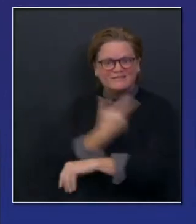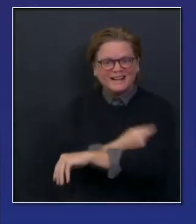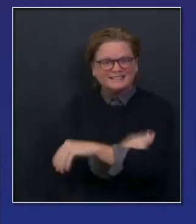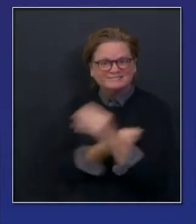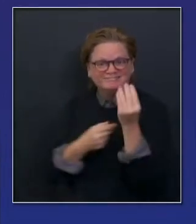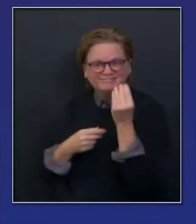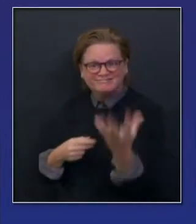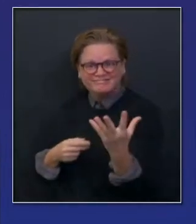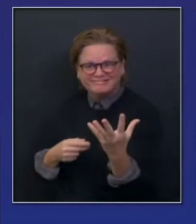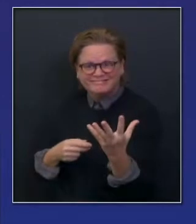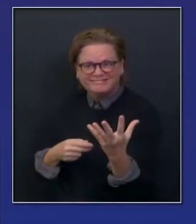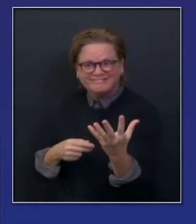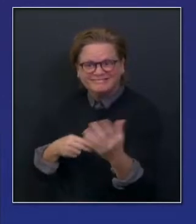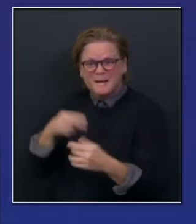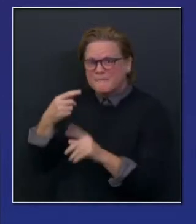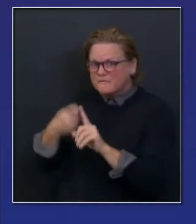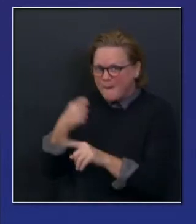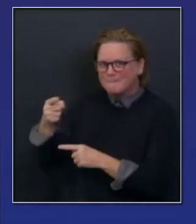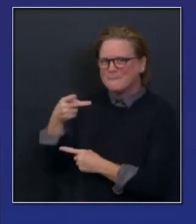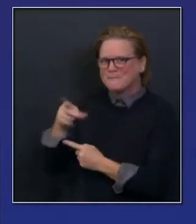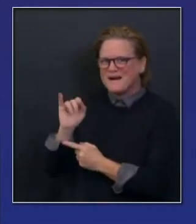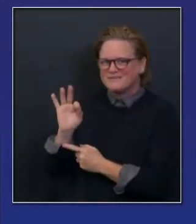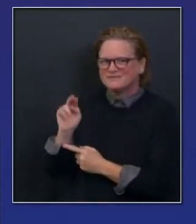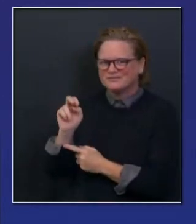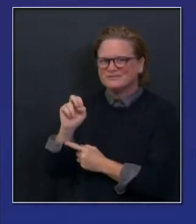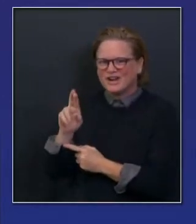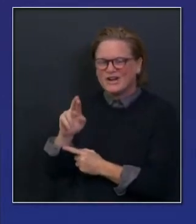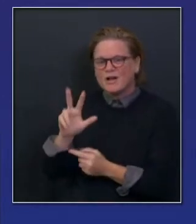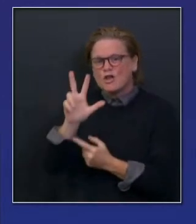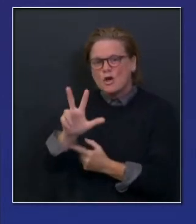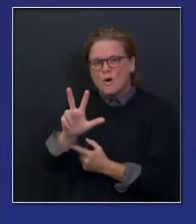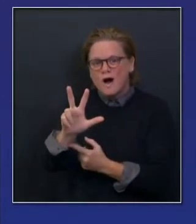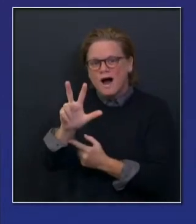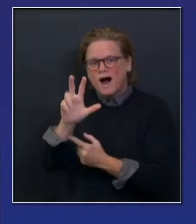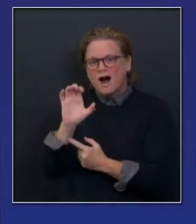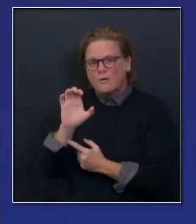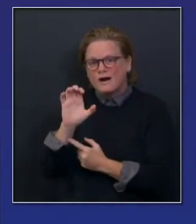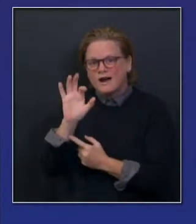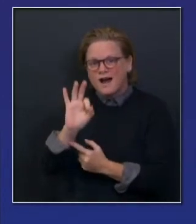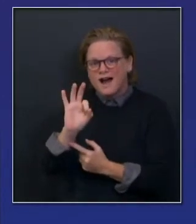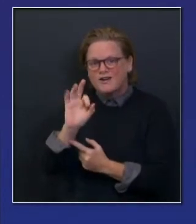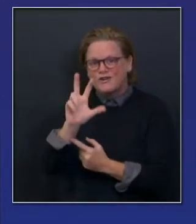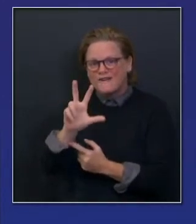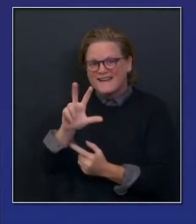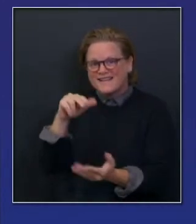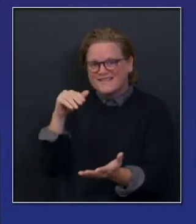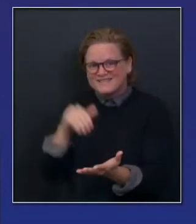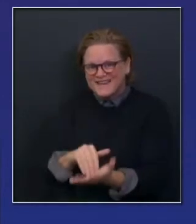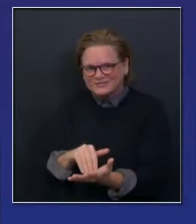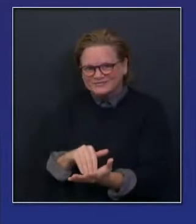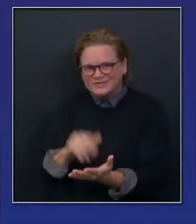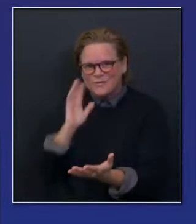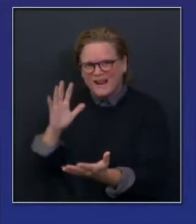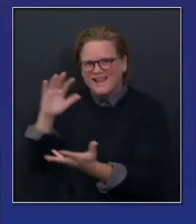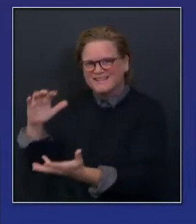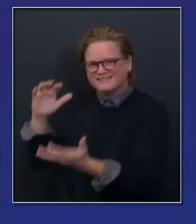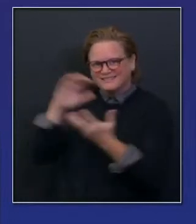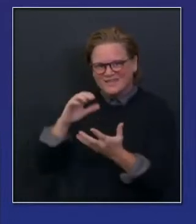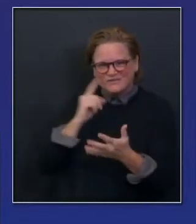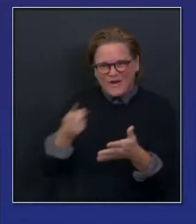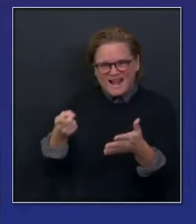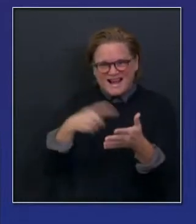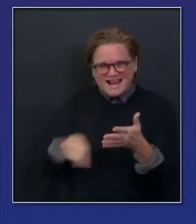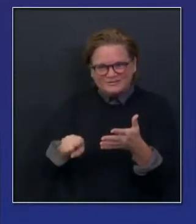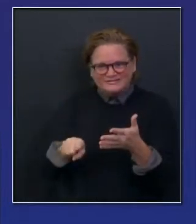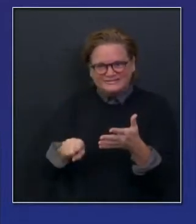an additional 393,900 doses. So the original 327,000 doses.